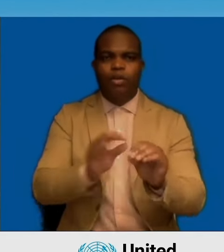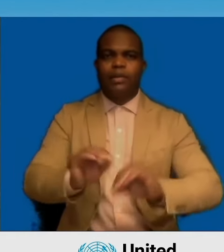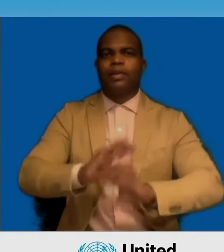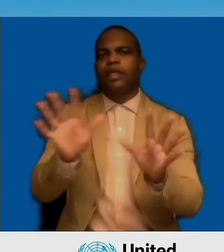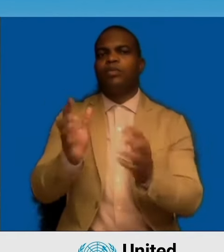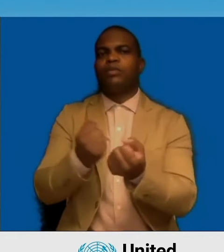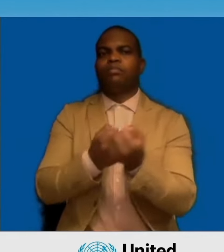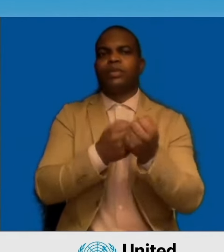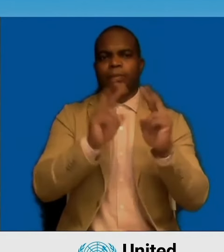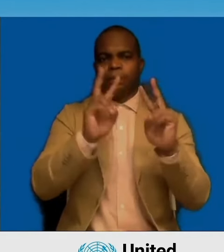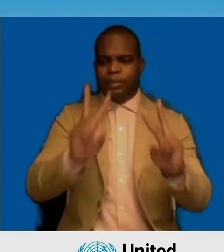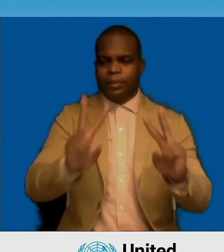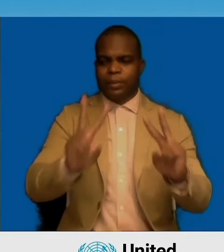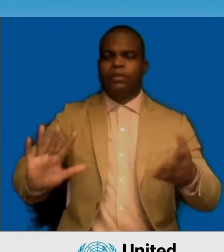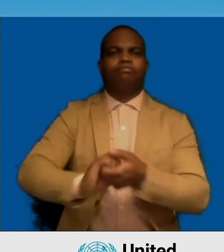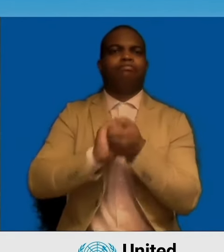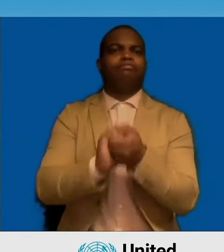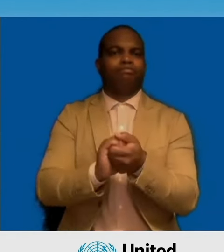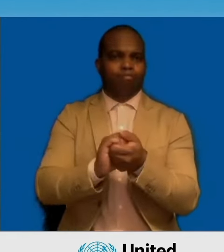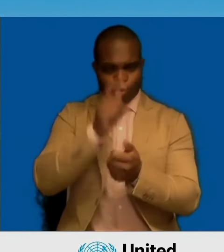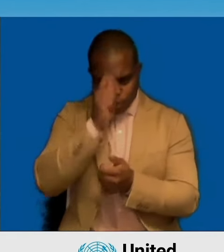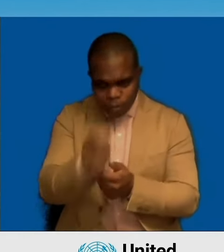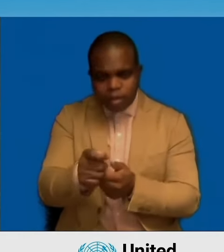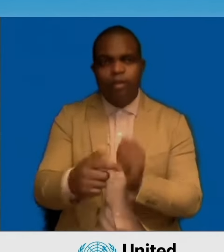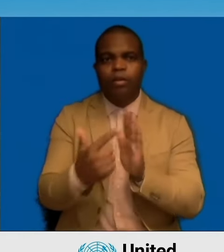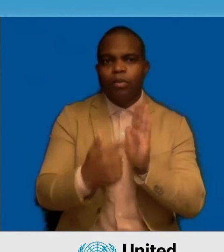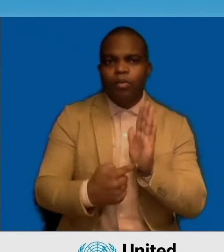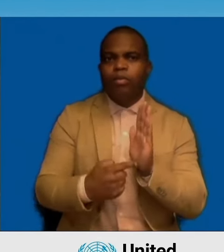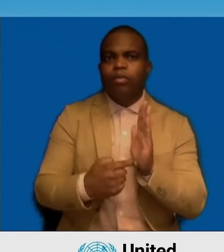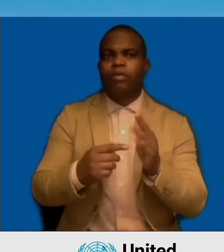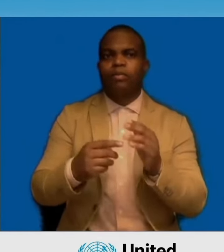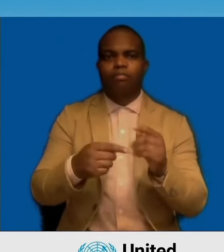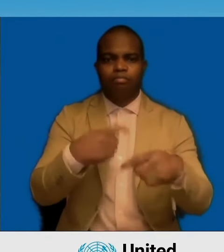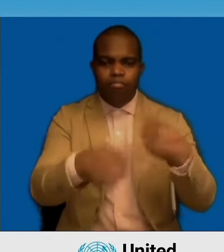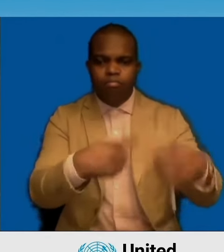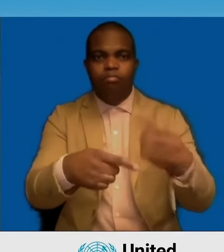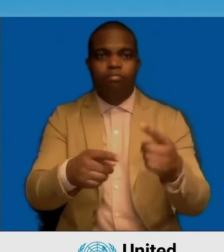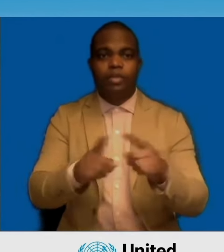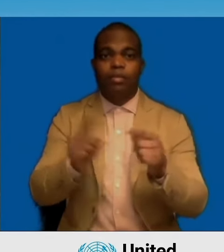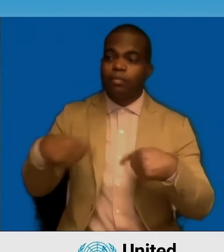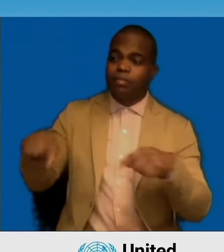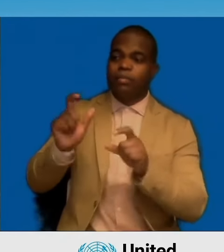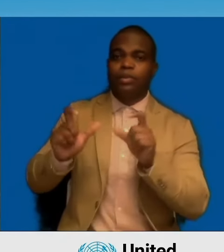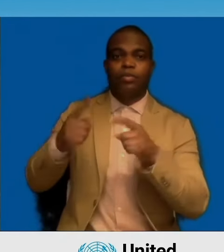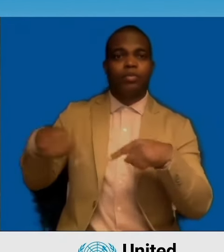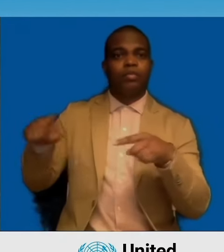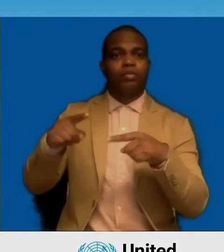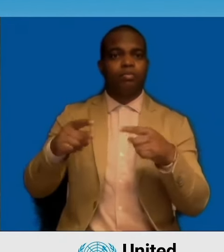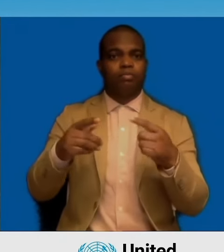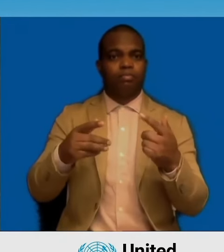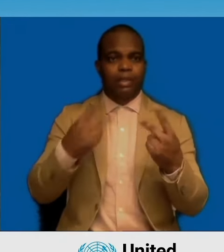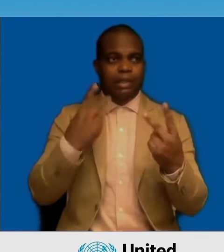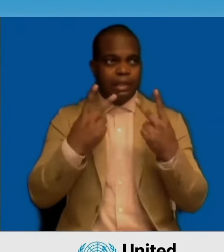and enables the international community to confront complex current and future challenges together. It anchors